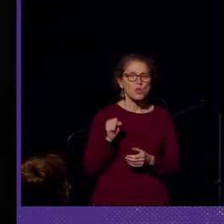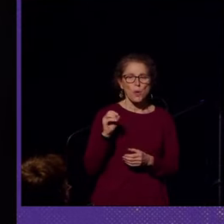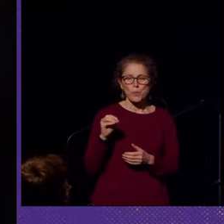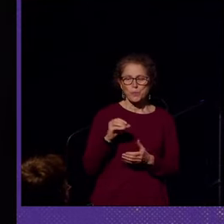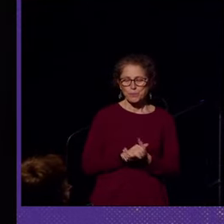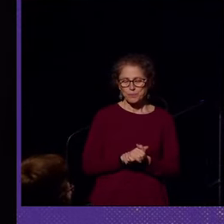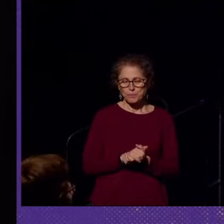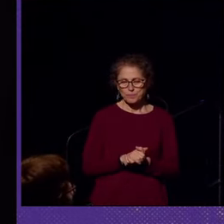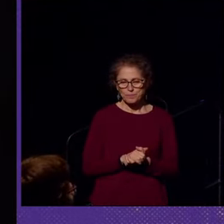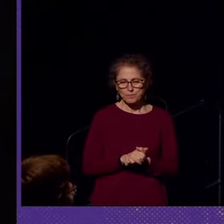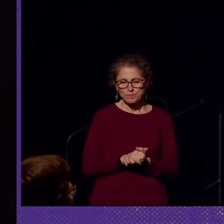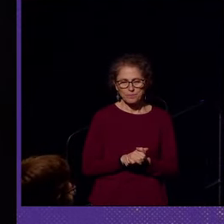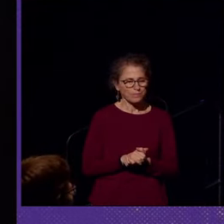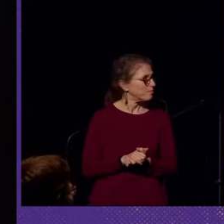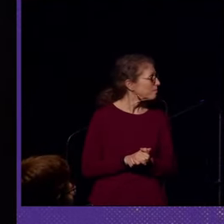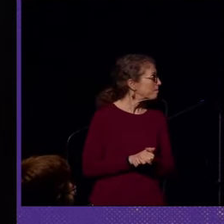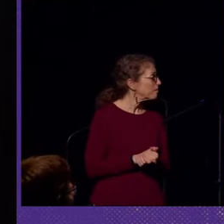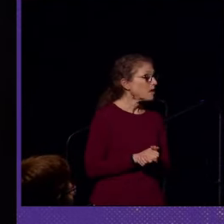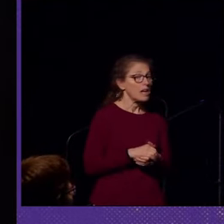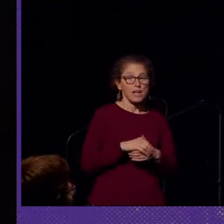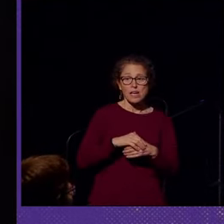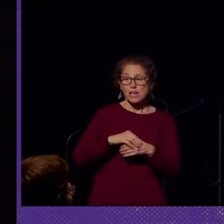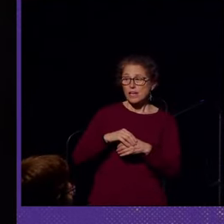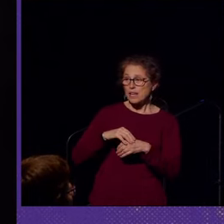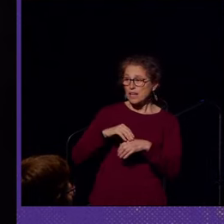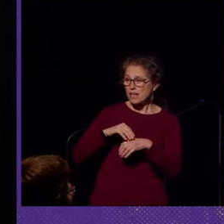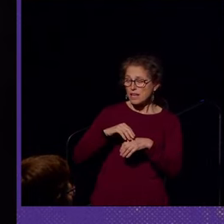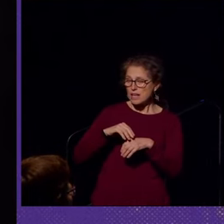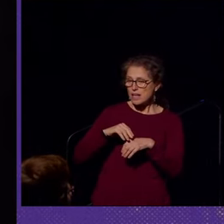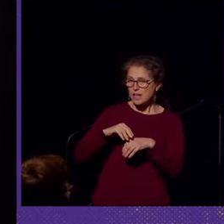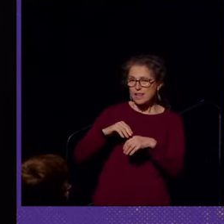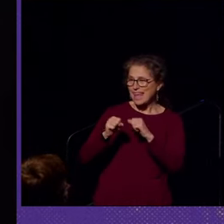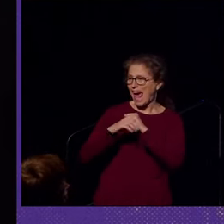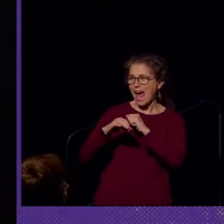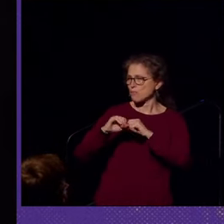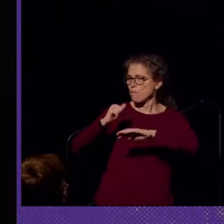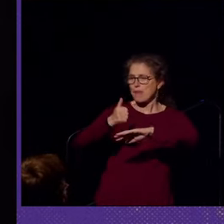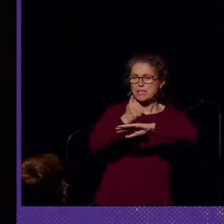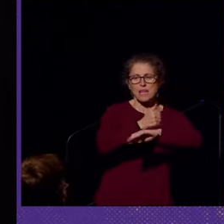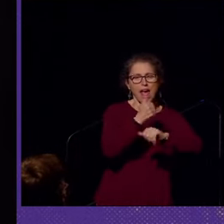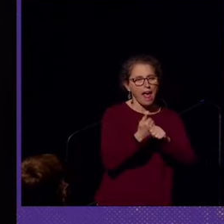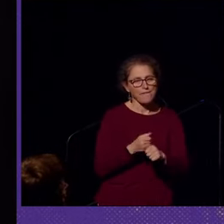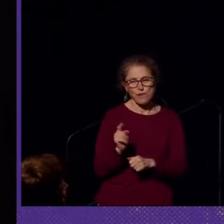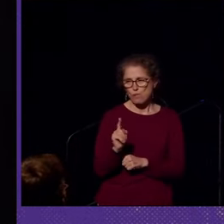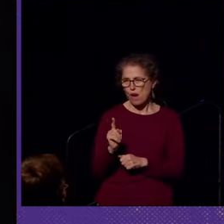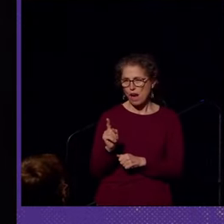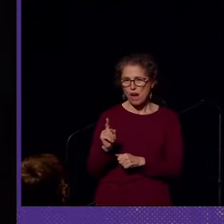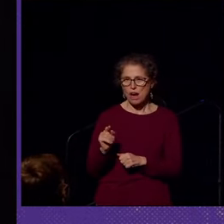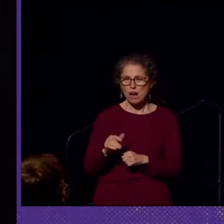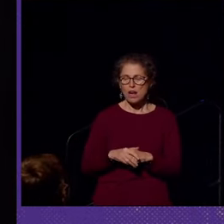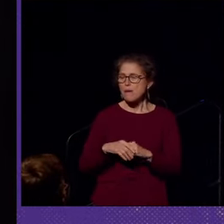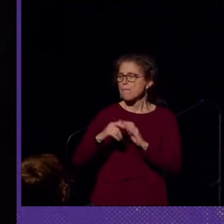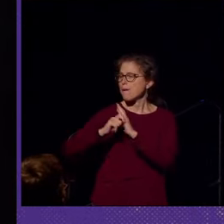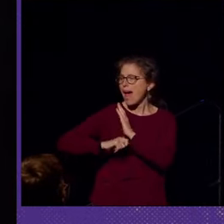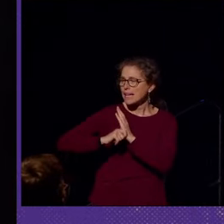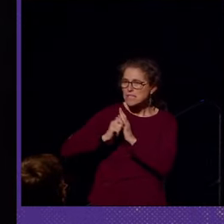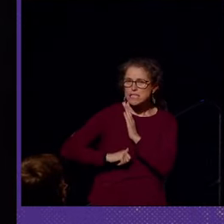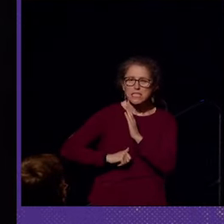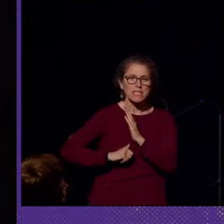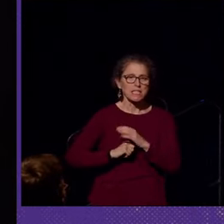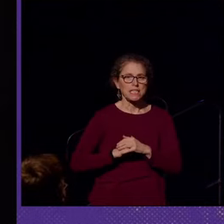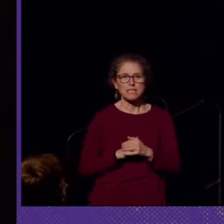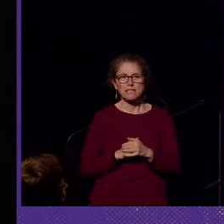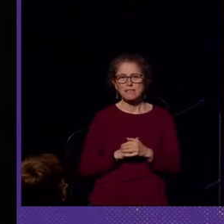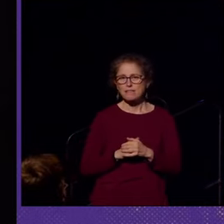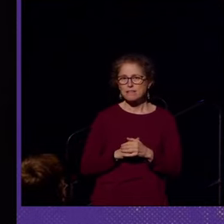national ads were placed everywhere. You can, like magazine, Hubbard's Bizarre,